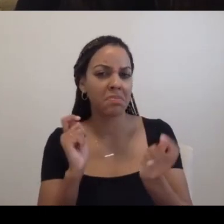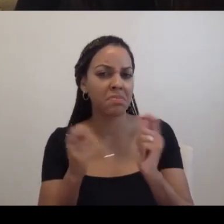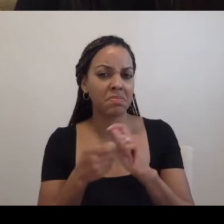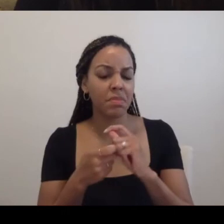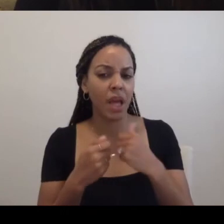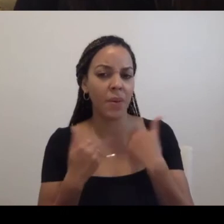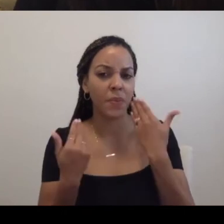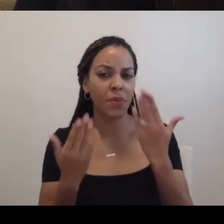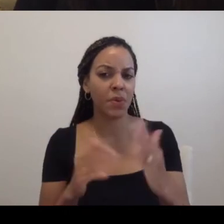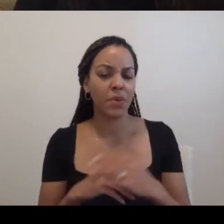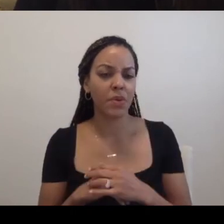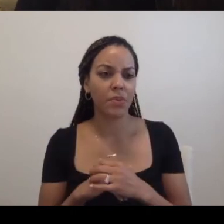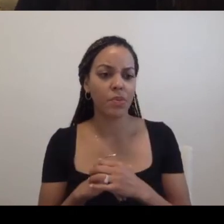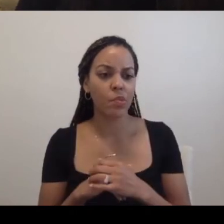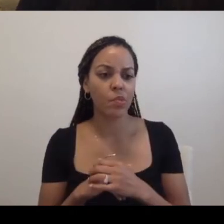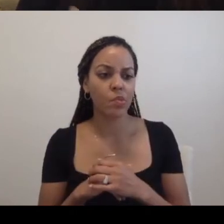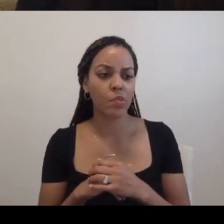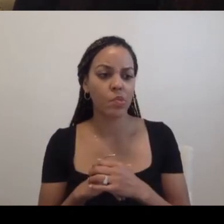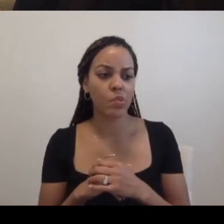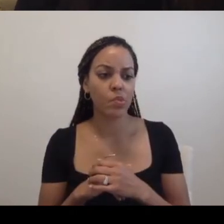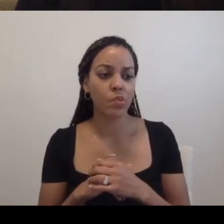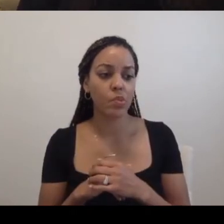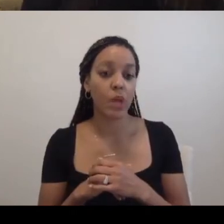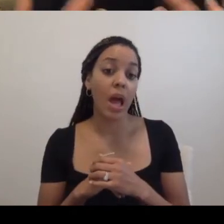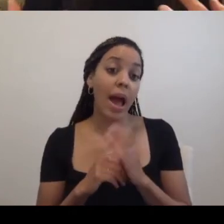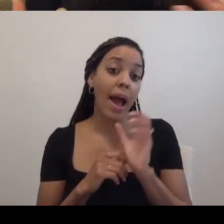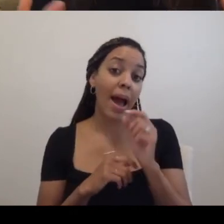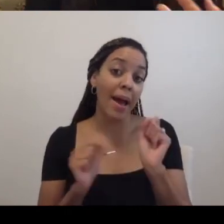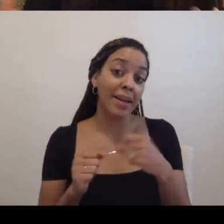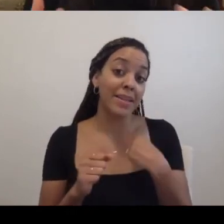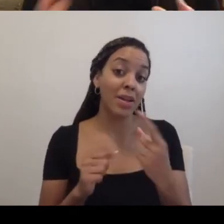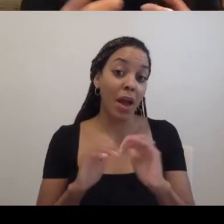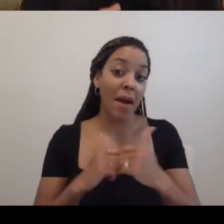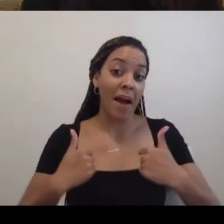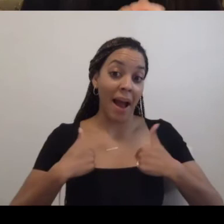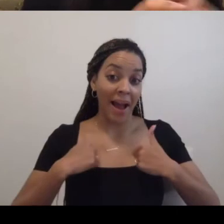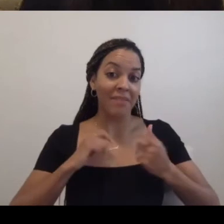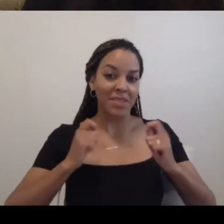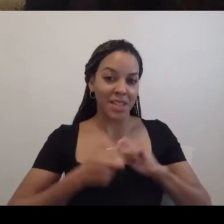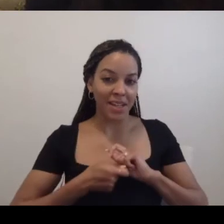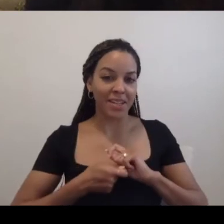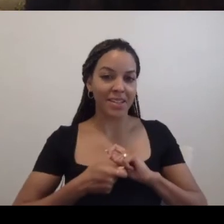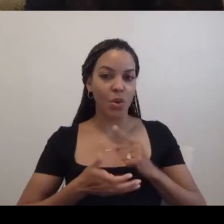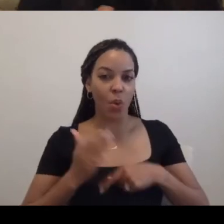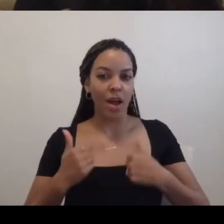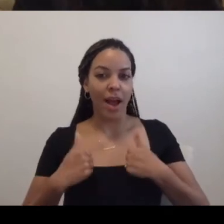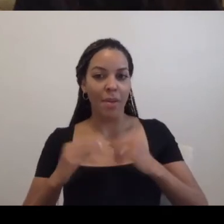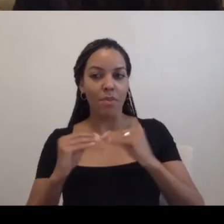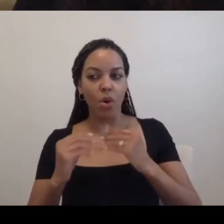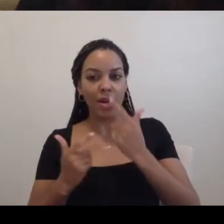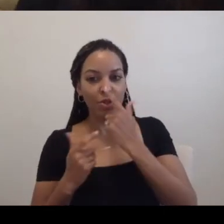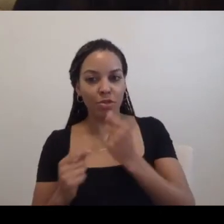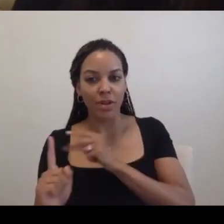I'm, I can tell how I've changed and how, what I mean, I'm more interested in applying or